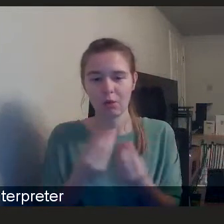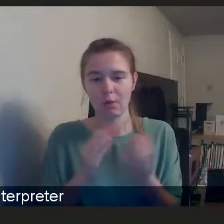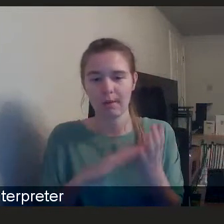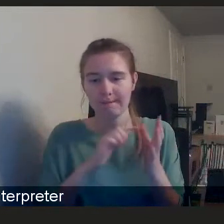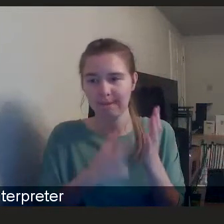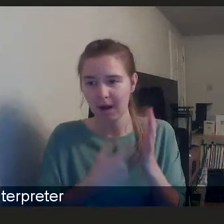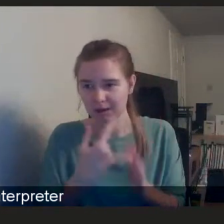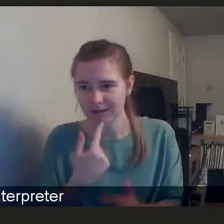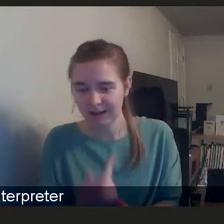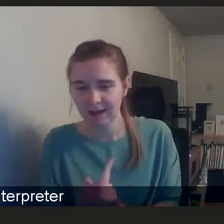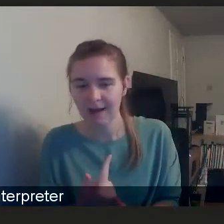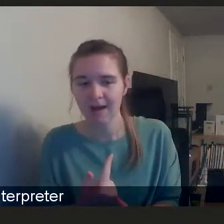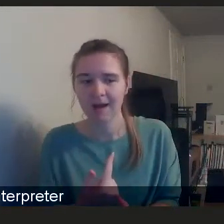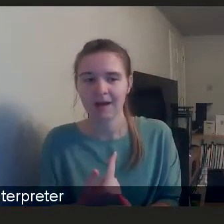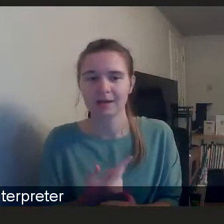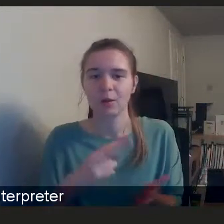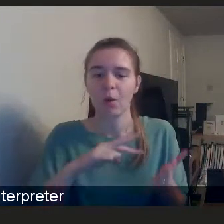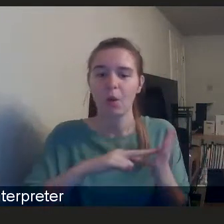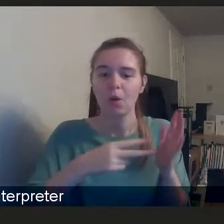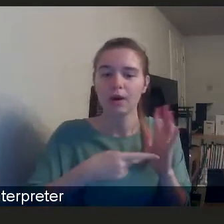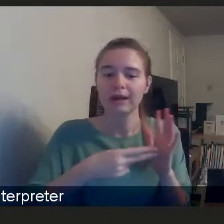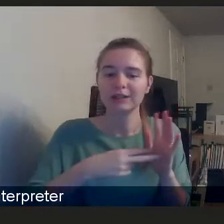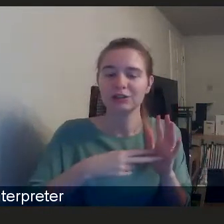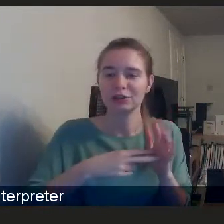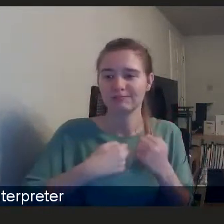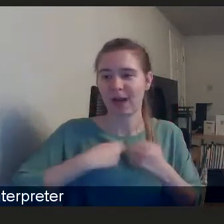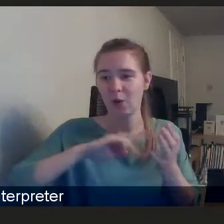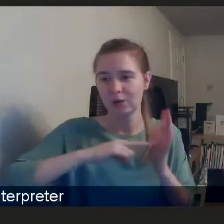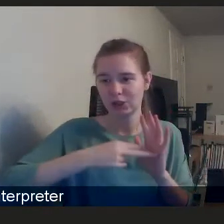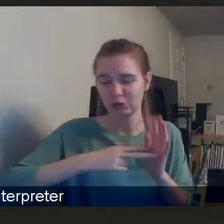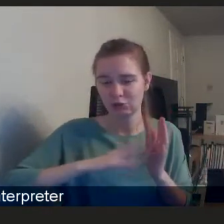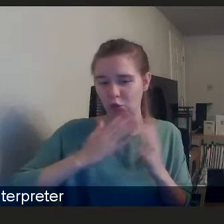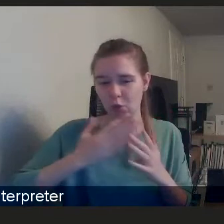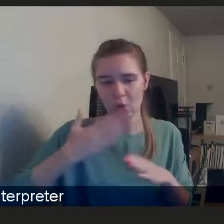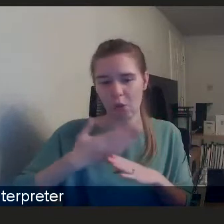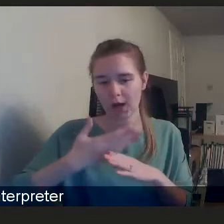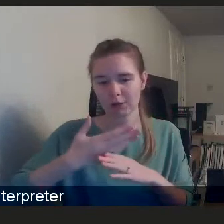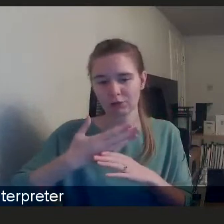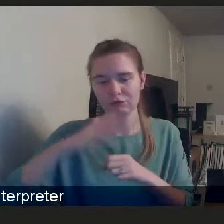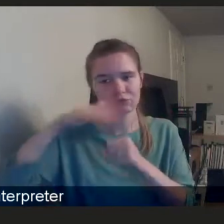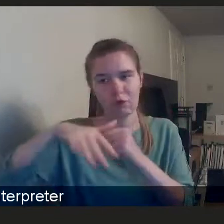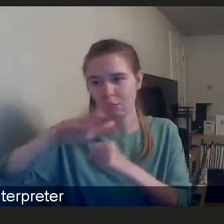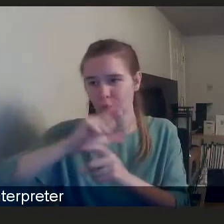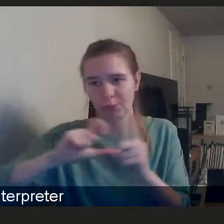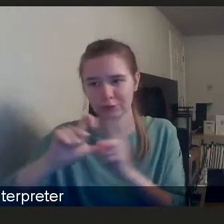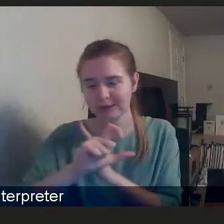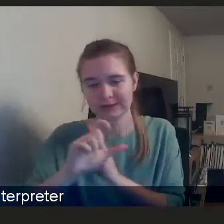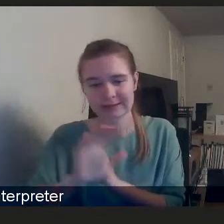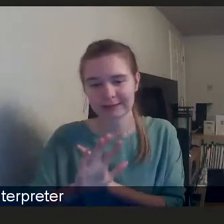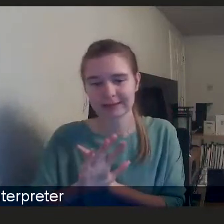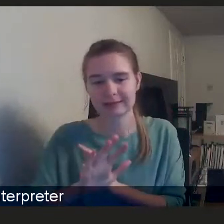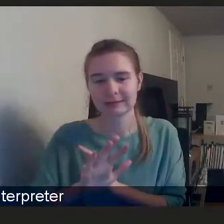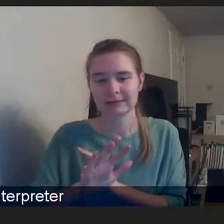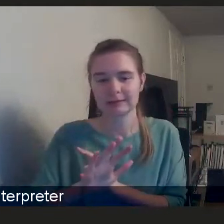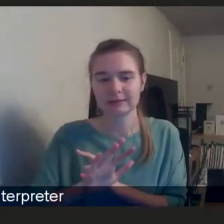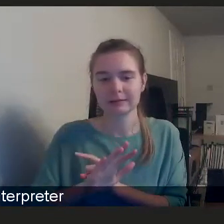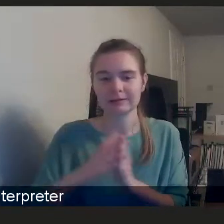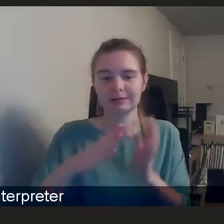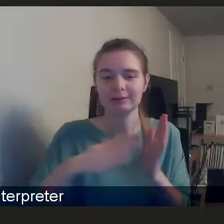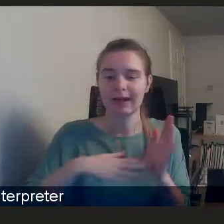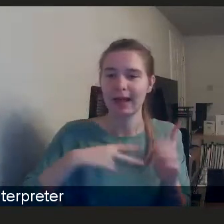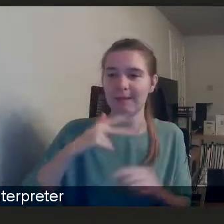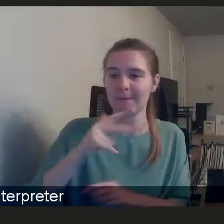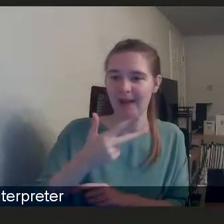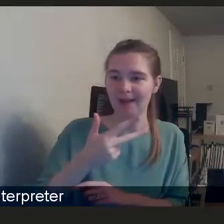as, as an organisation, as a healer, we, we don't work in, um, rural communities, um, we work across the MA corridor, so that's where our